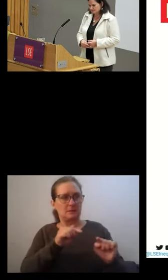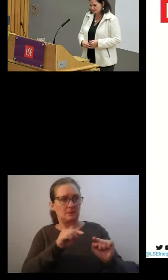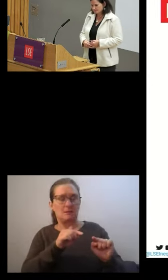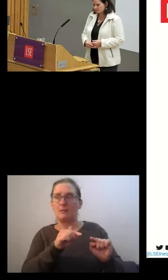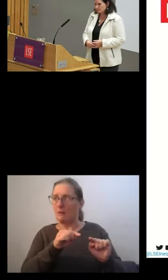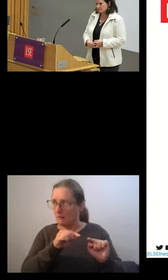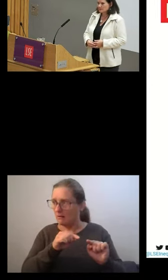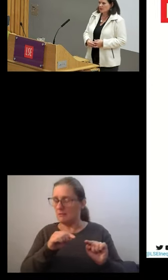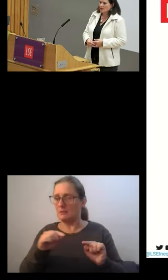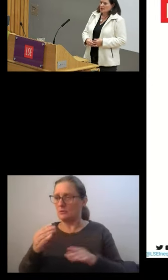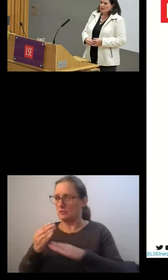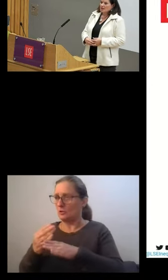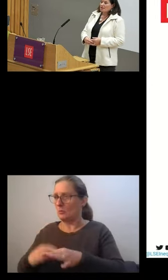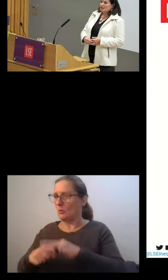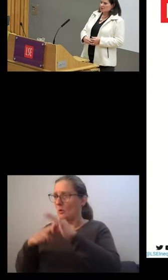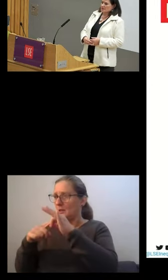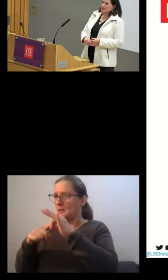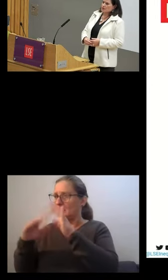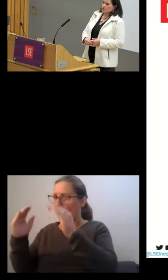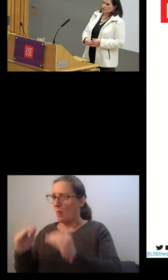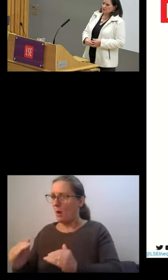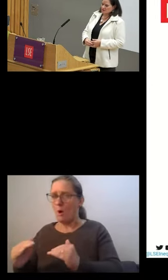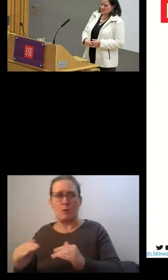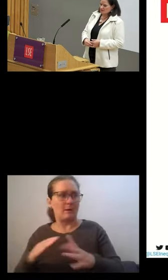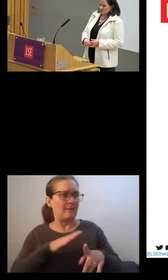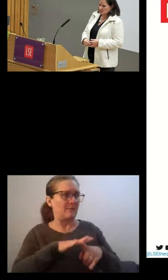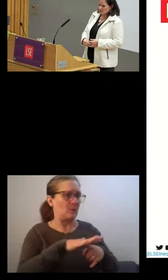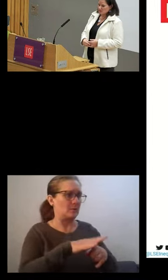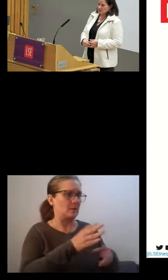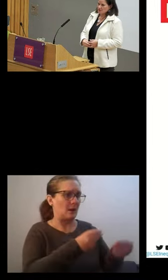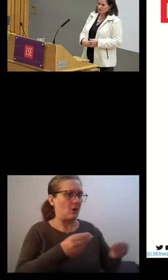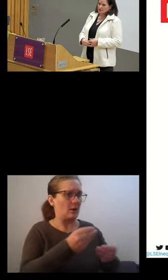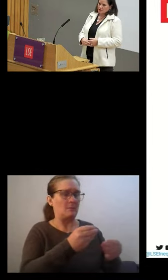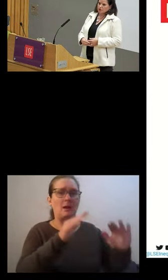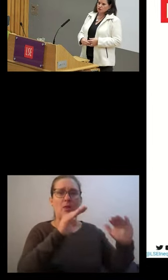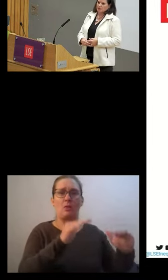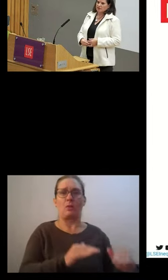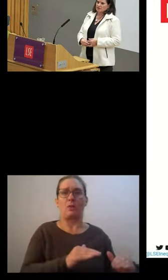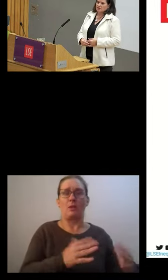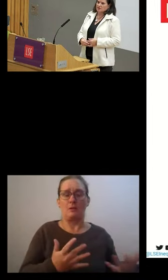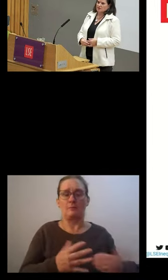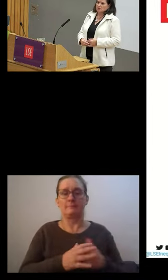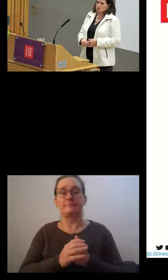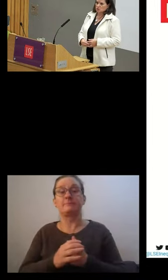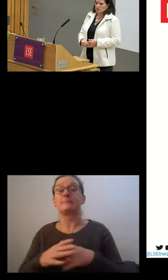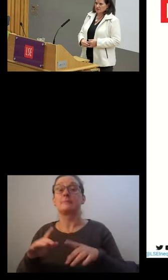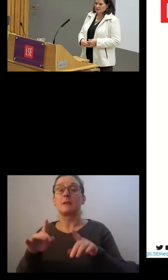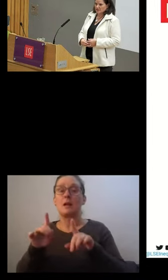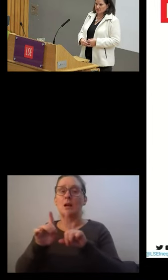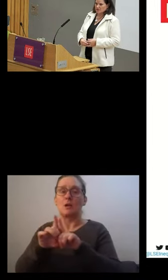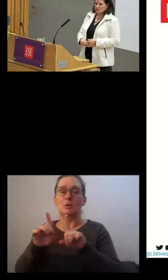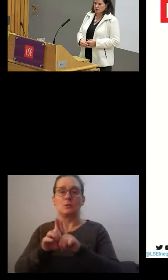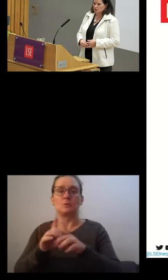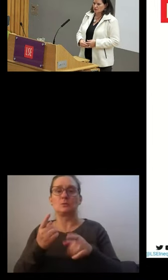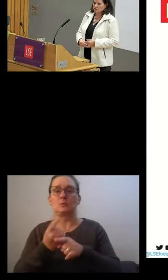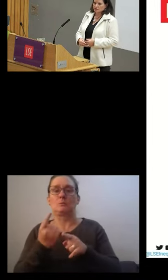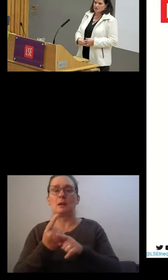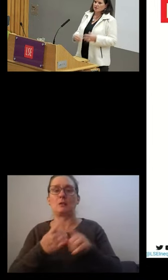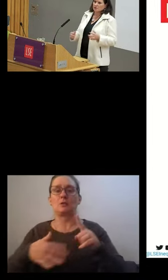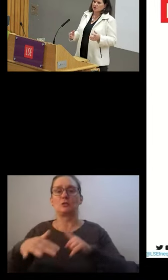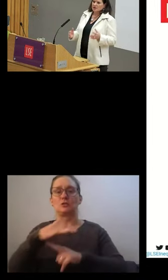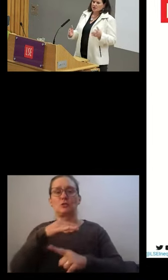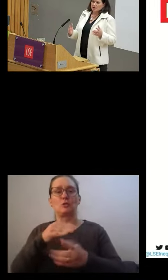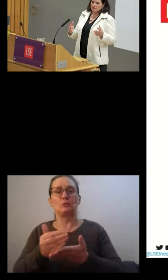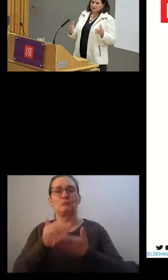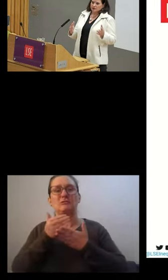quality. And linked to that also is the sustainability of our social protection systems, welfare states and so on. So